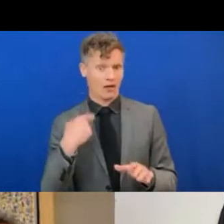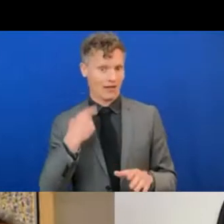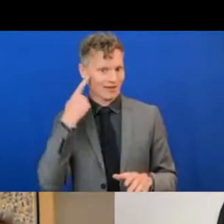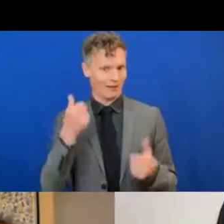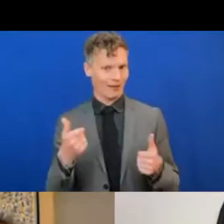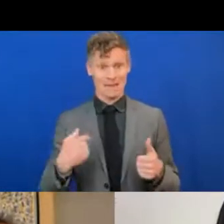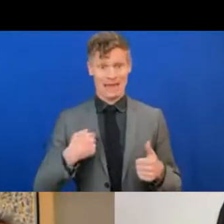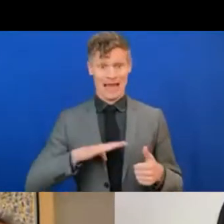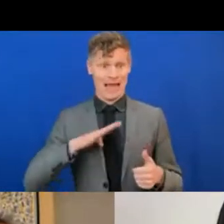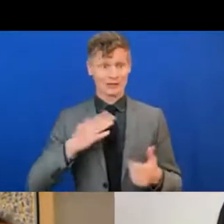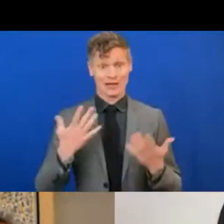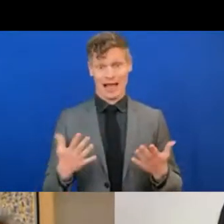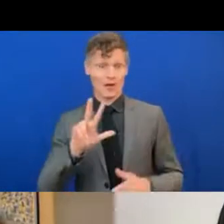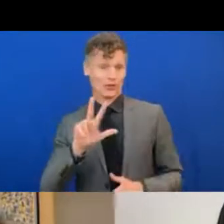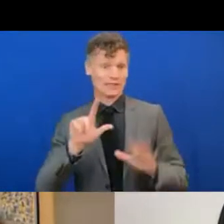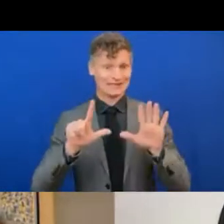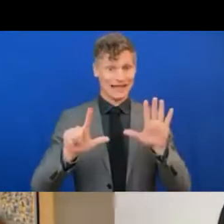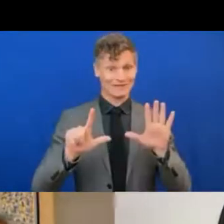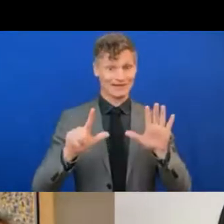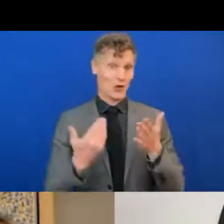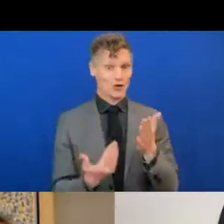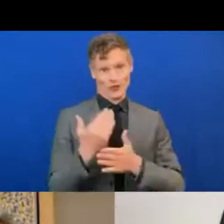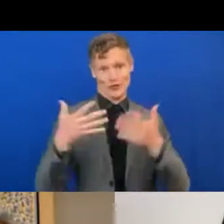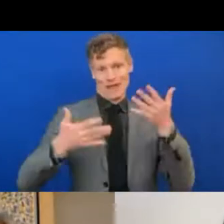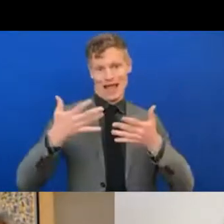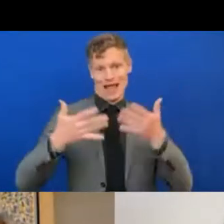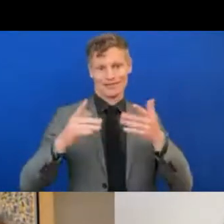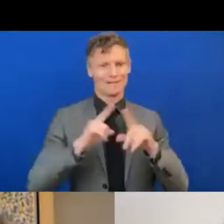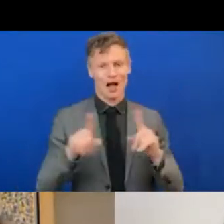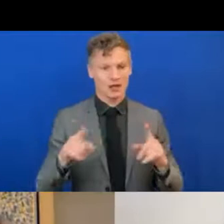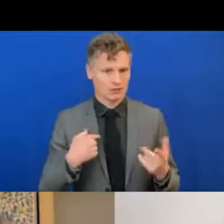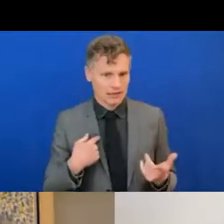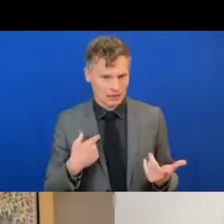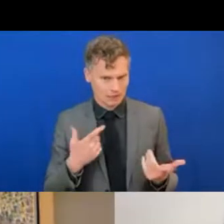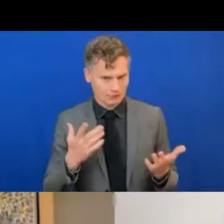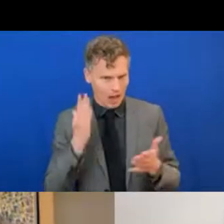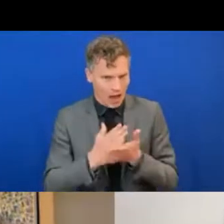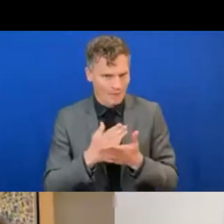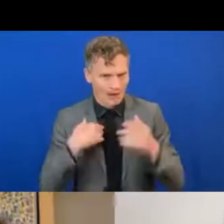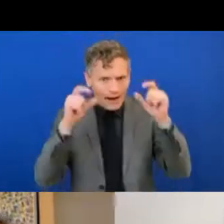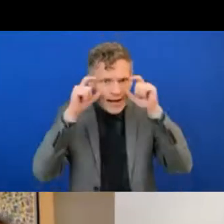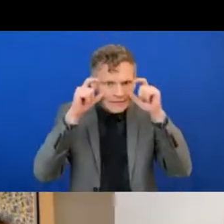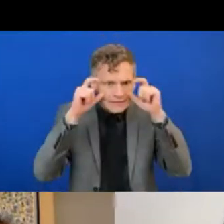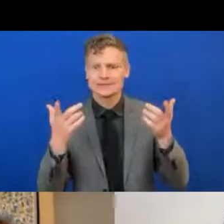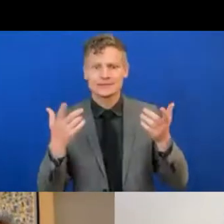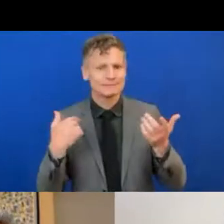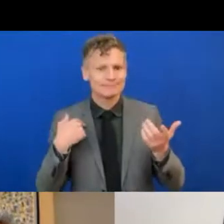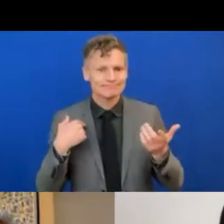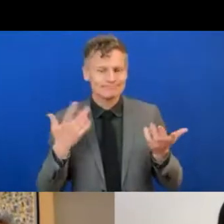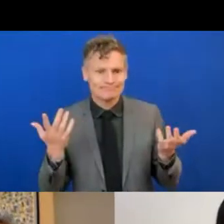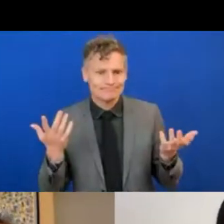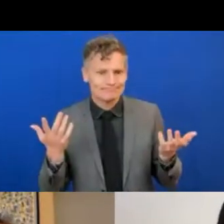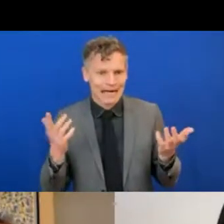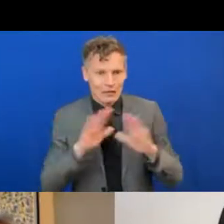still need glasses to read, I still have arthritis, and it's not going to get any better. The past year, we have an